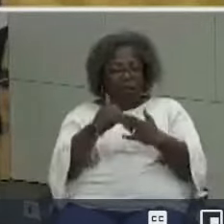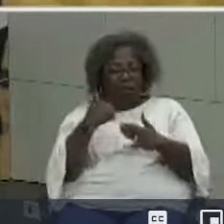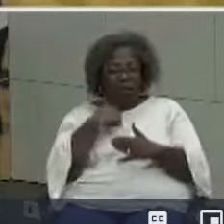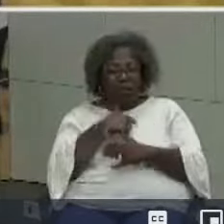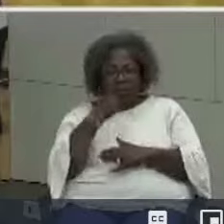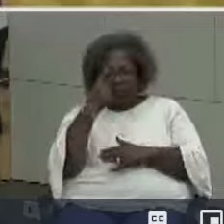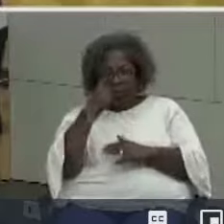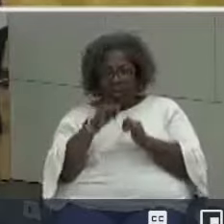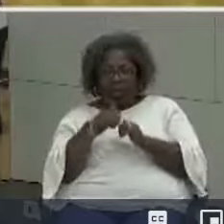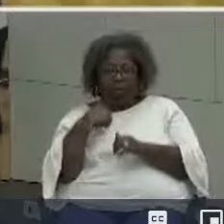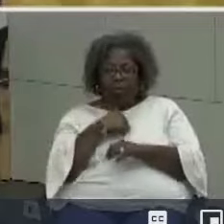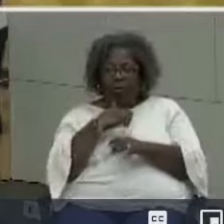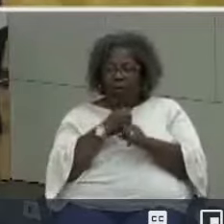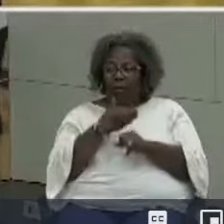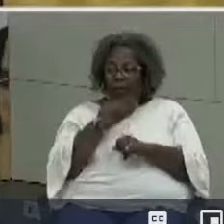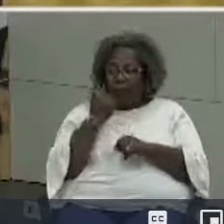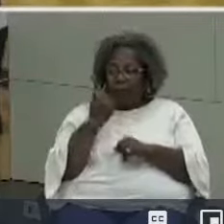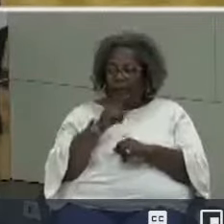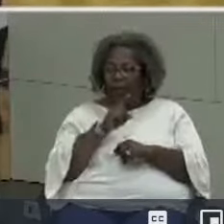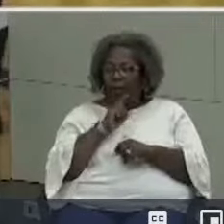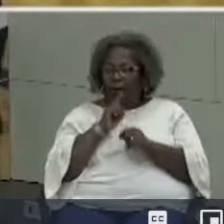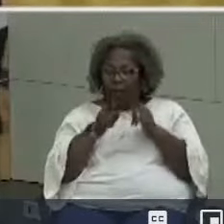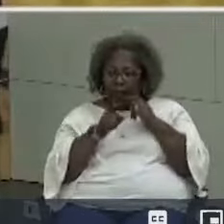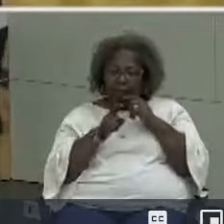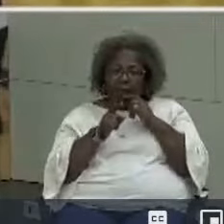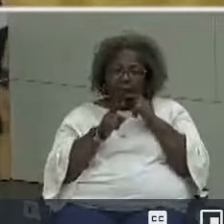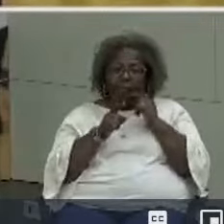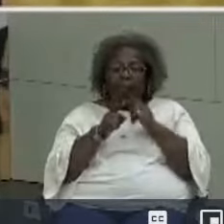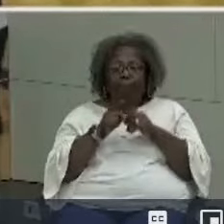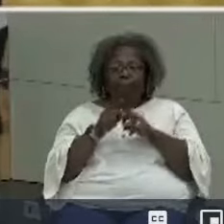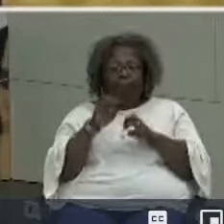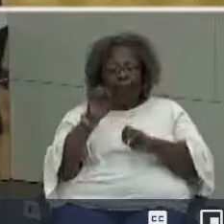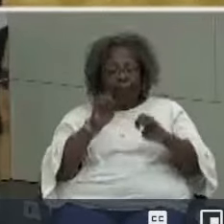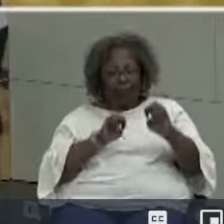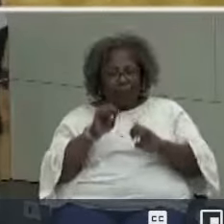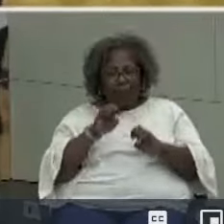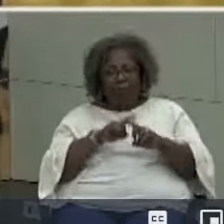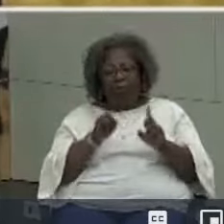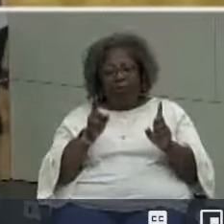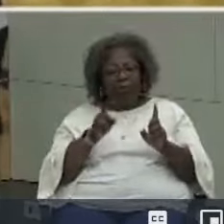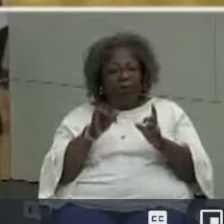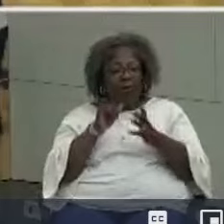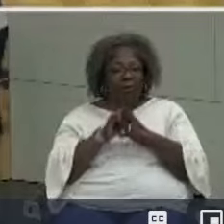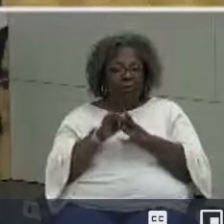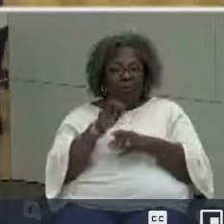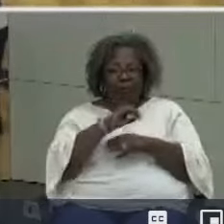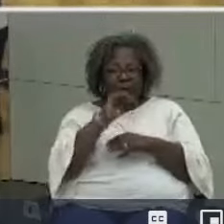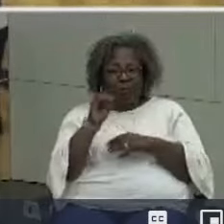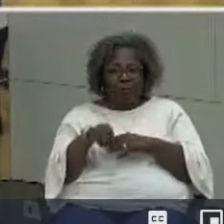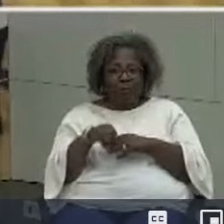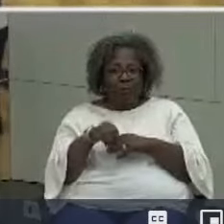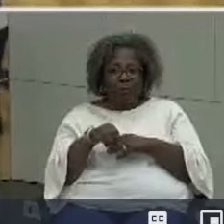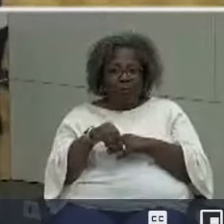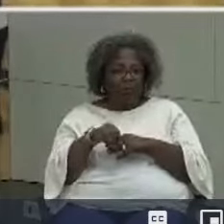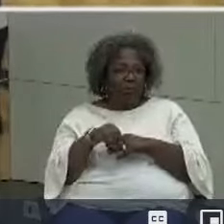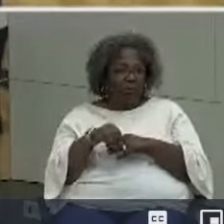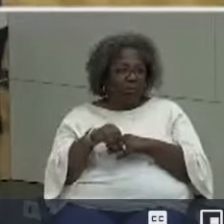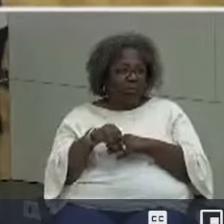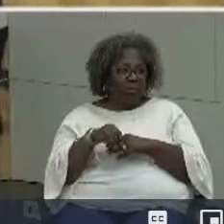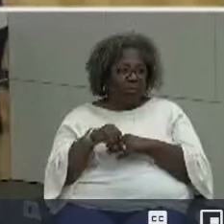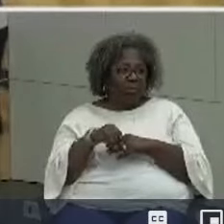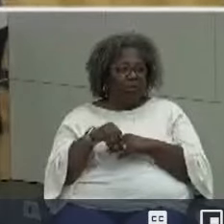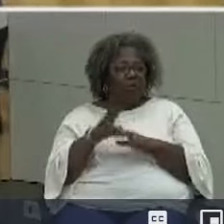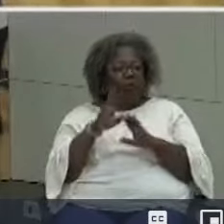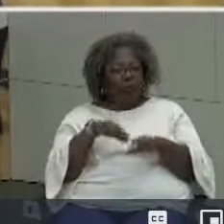getting better in terms of actual performance but this is a percentile of the